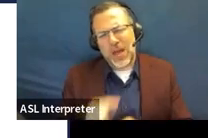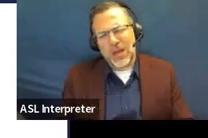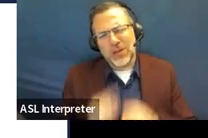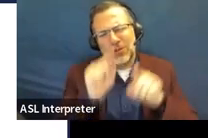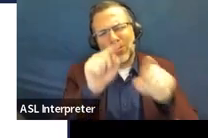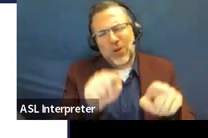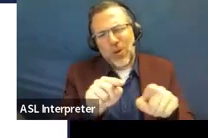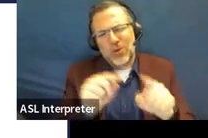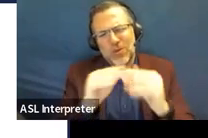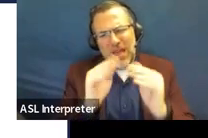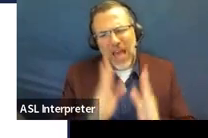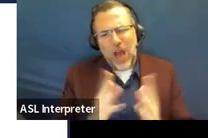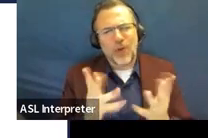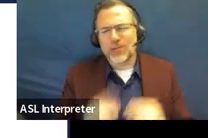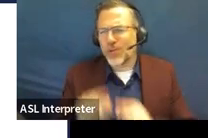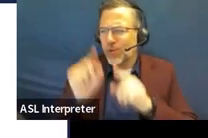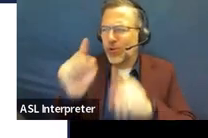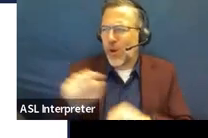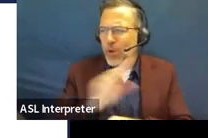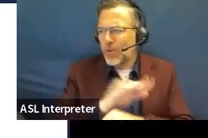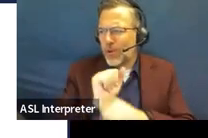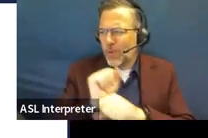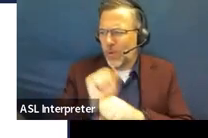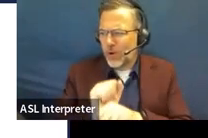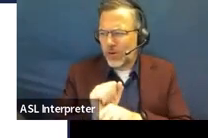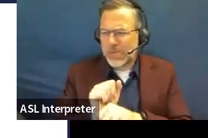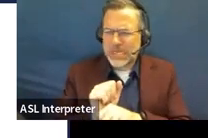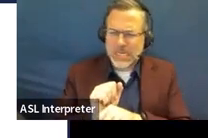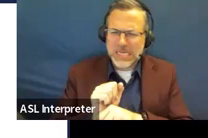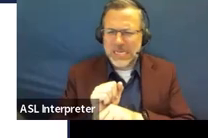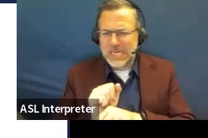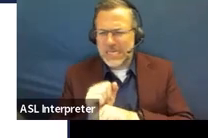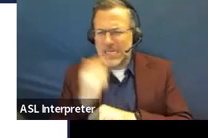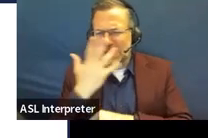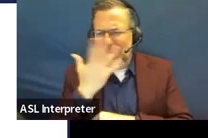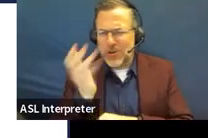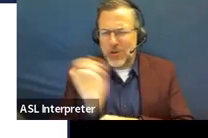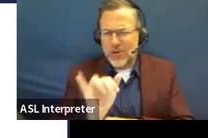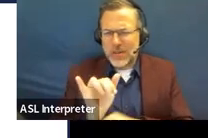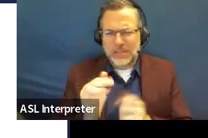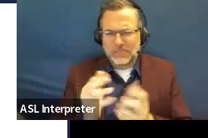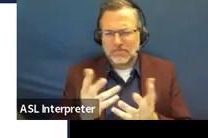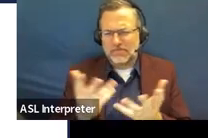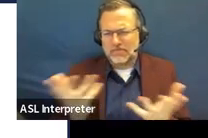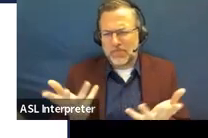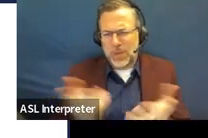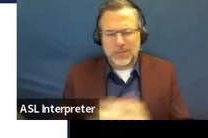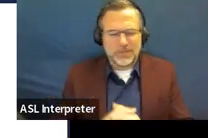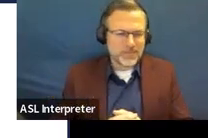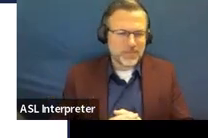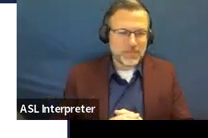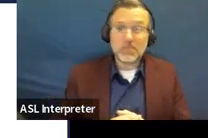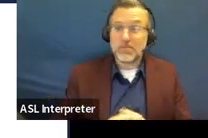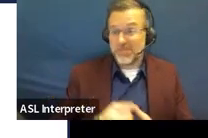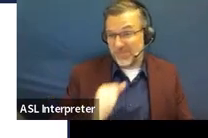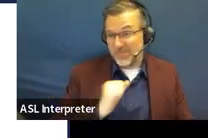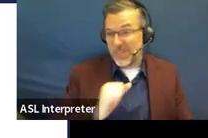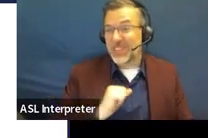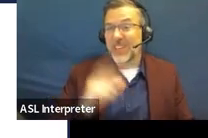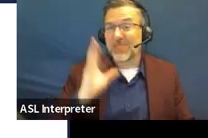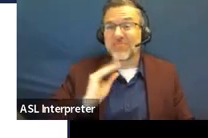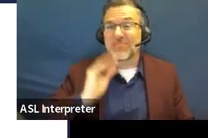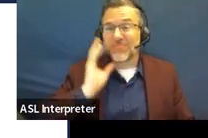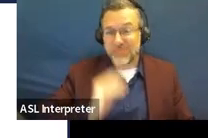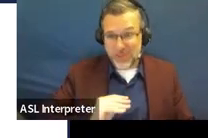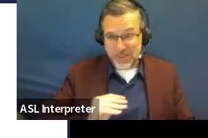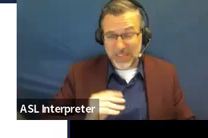saw that in Muser because I have done that as a teacher myself. And then I've had instances where I didn't